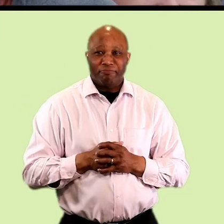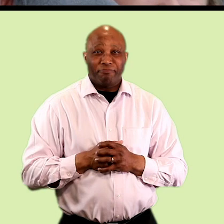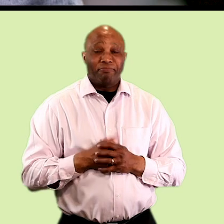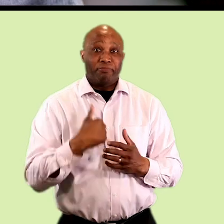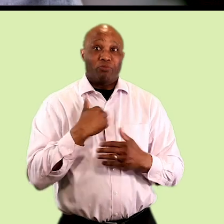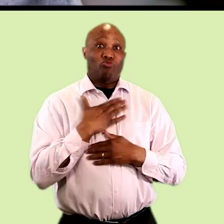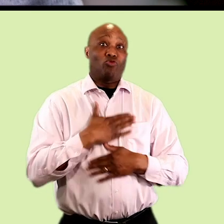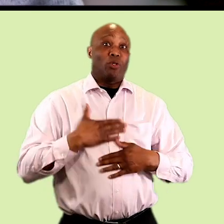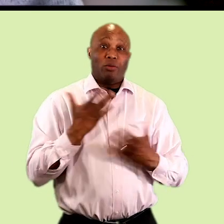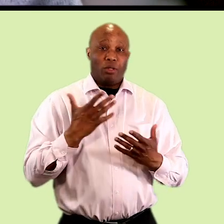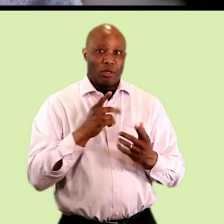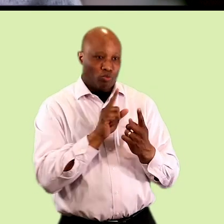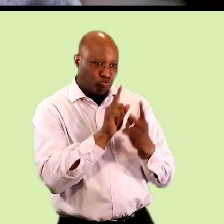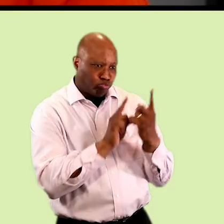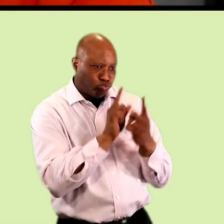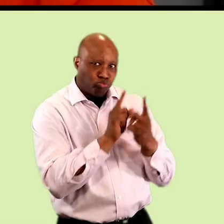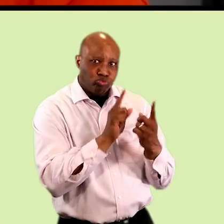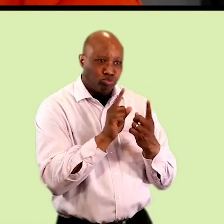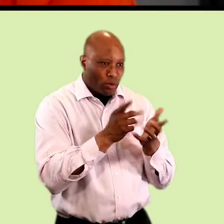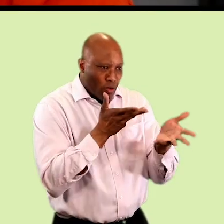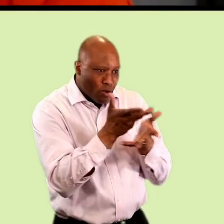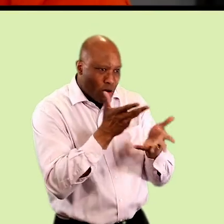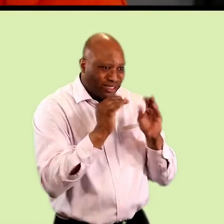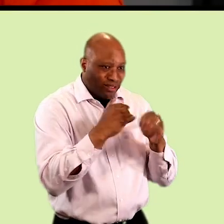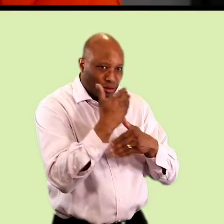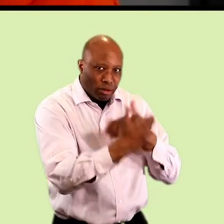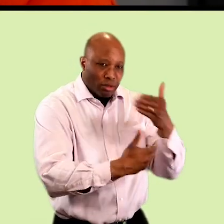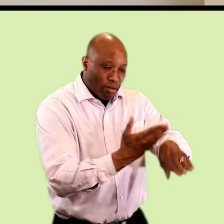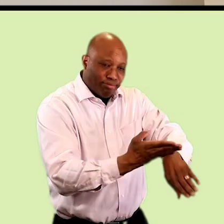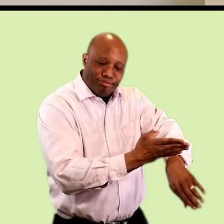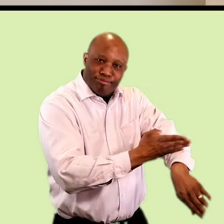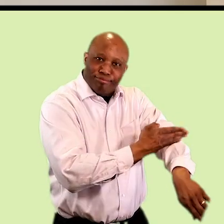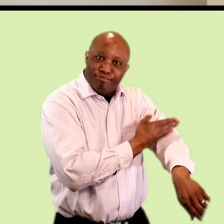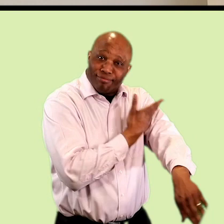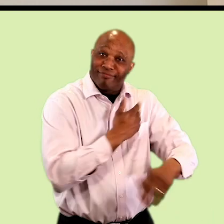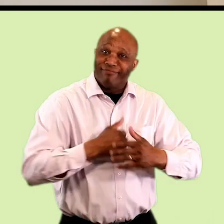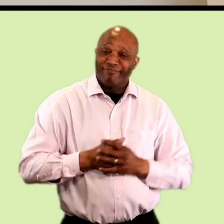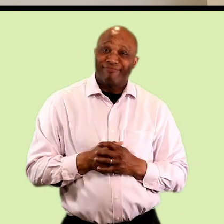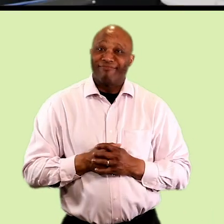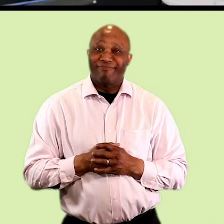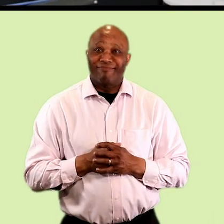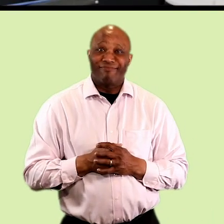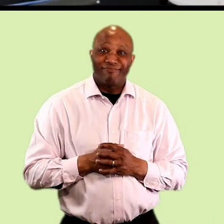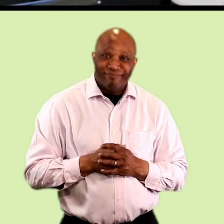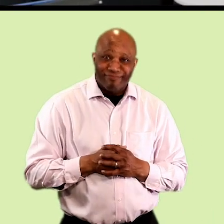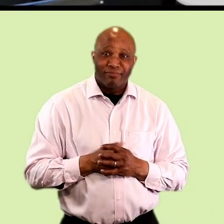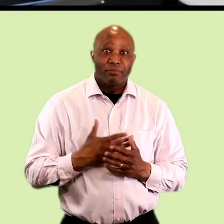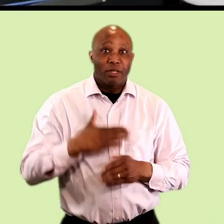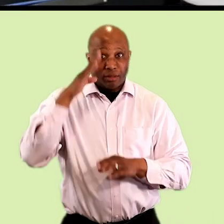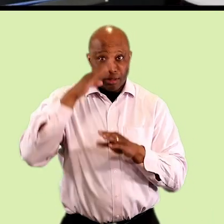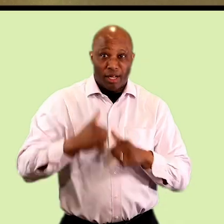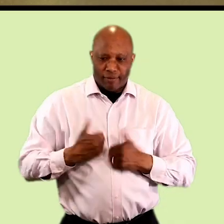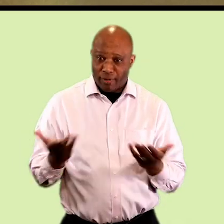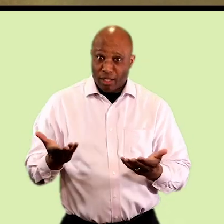What I enjoy most is just working one-on-one with the students. I like seeing them progress throughout their time here.